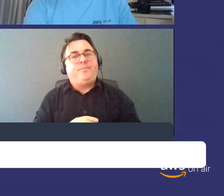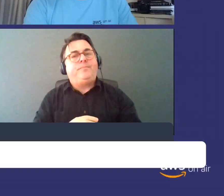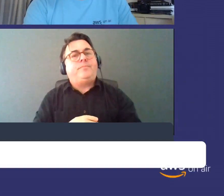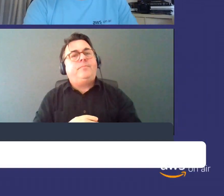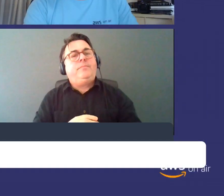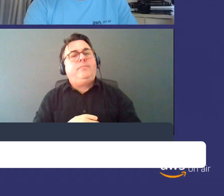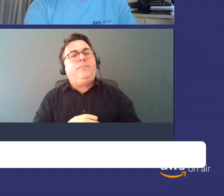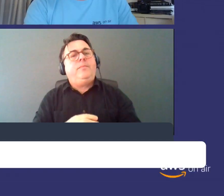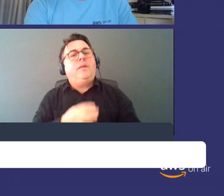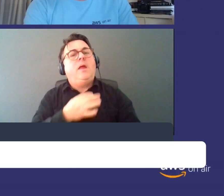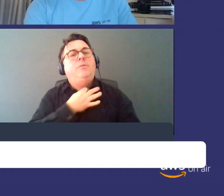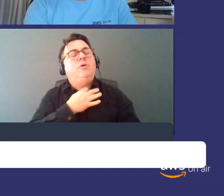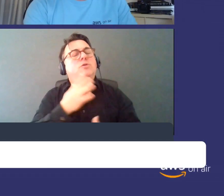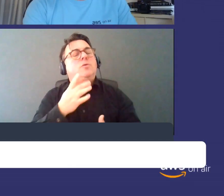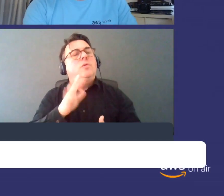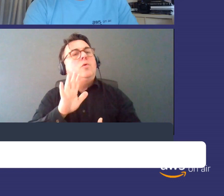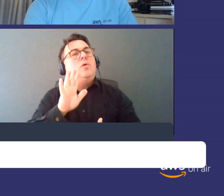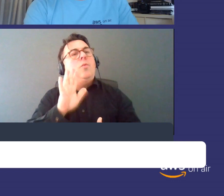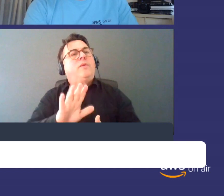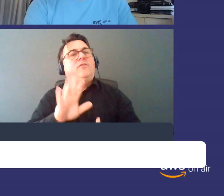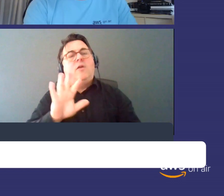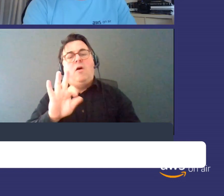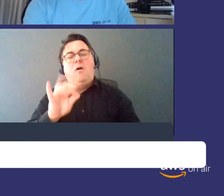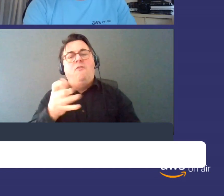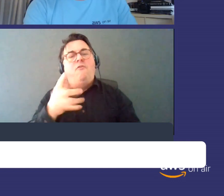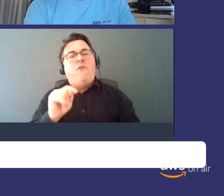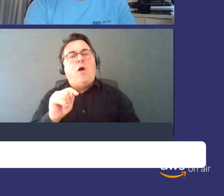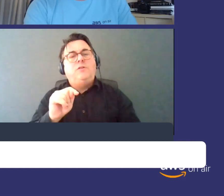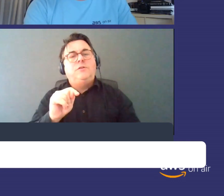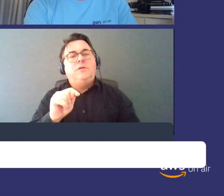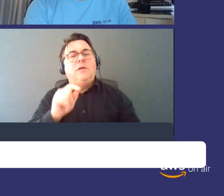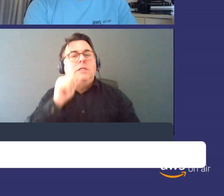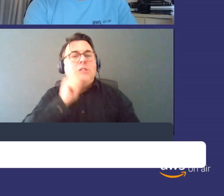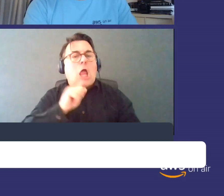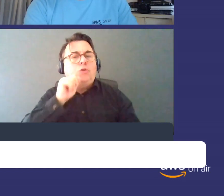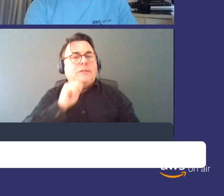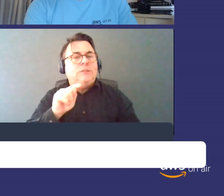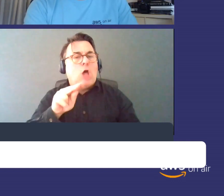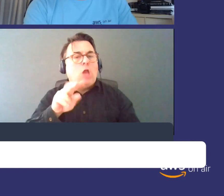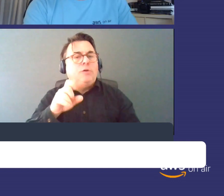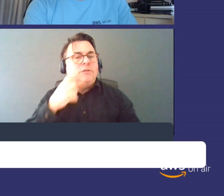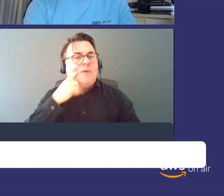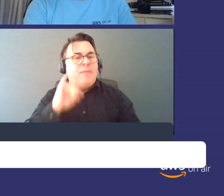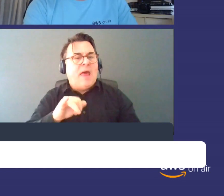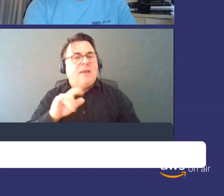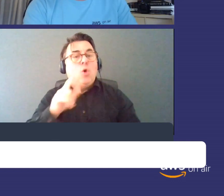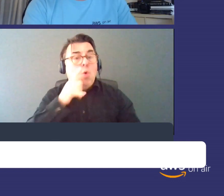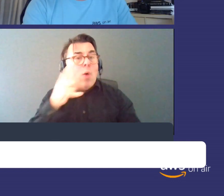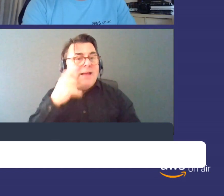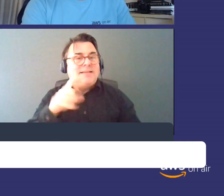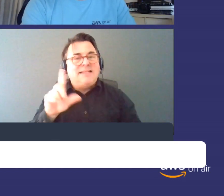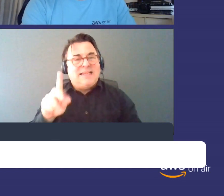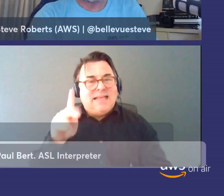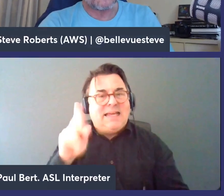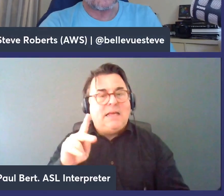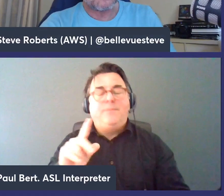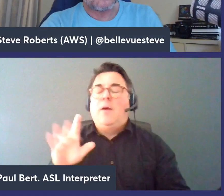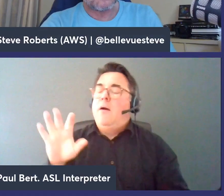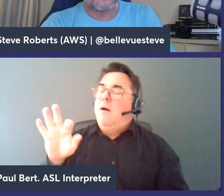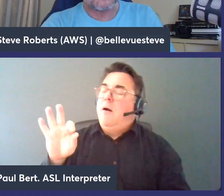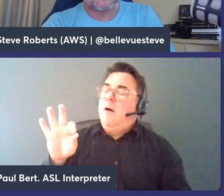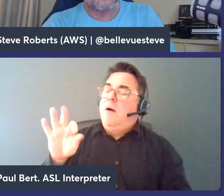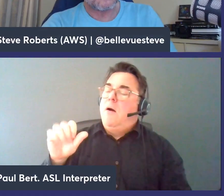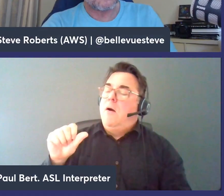about the fault tolerance from uh from linkedin here yeah so uh fault tolerance uh